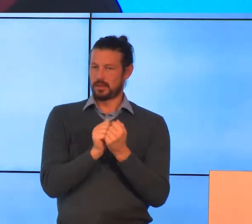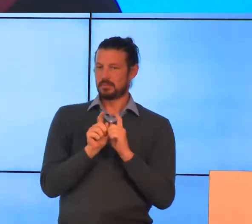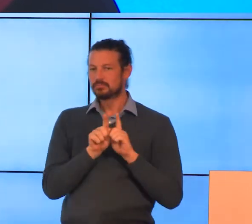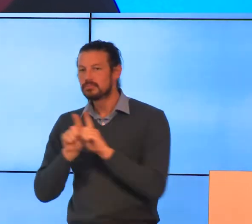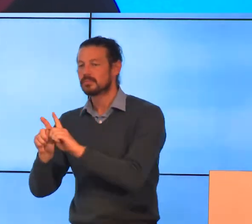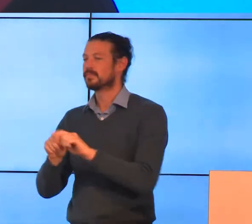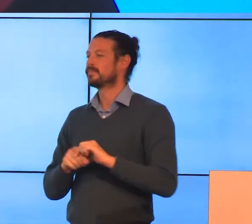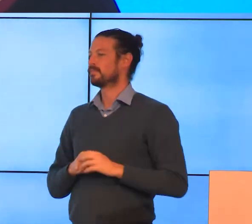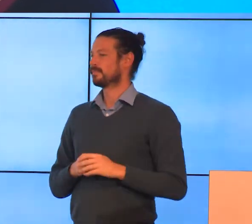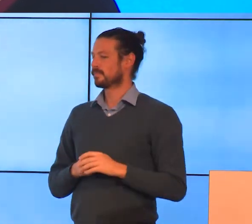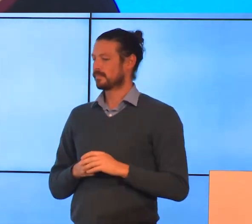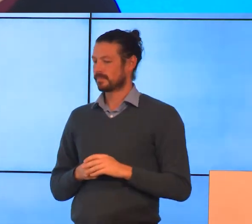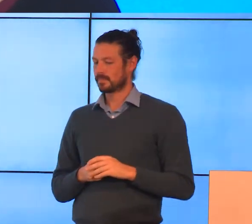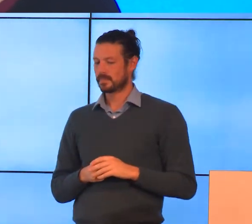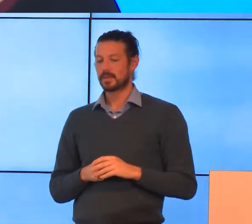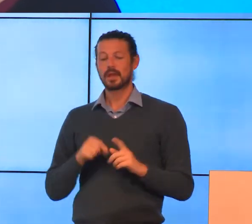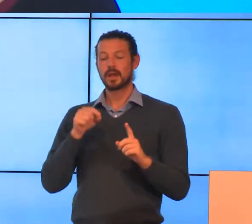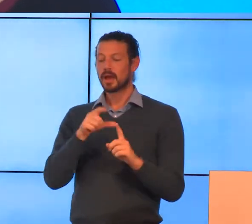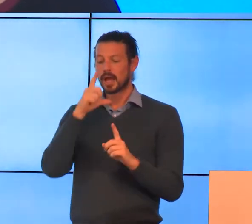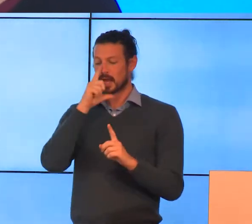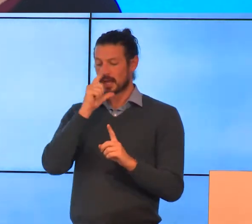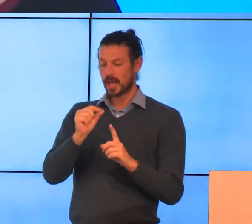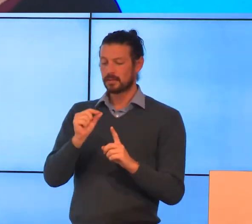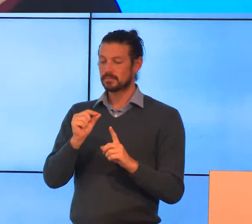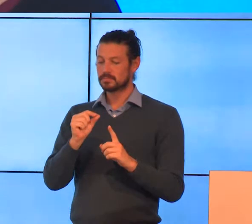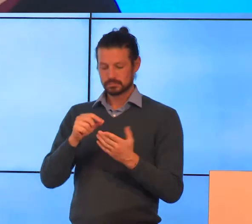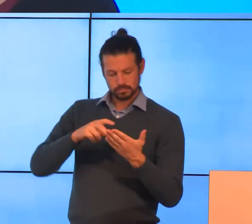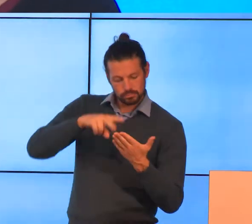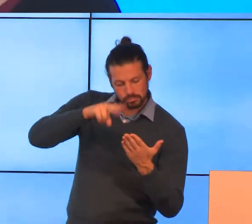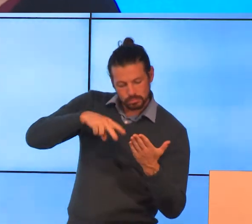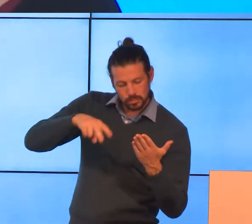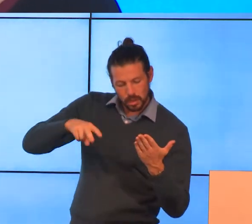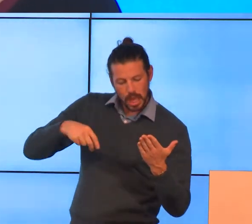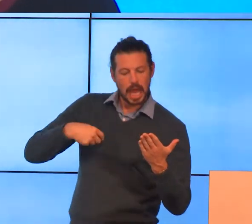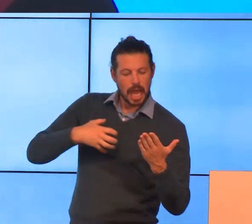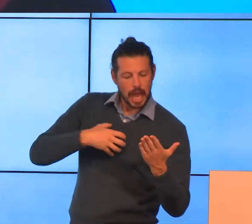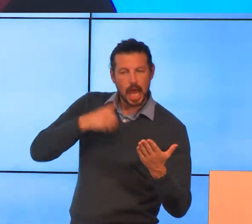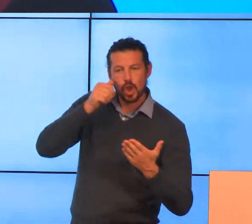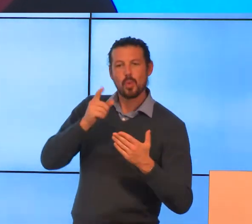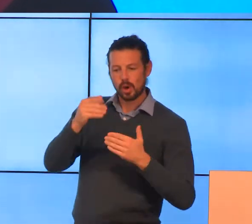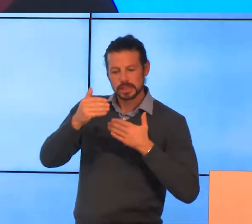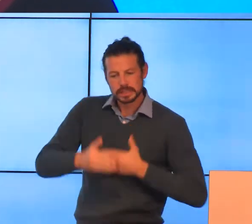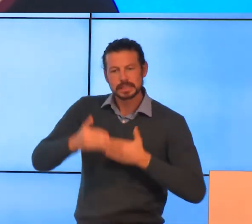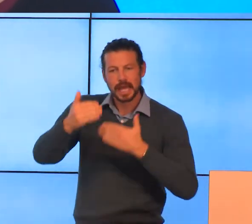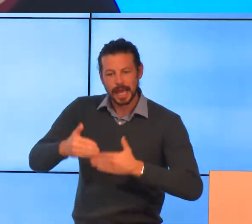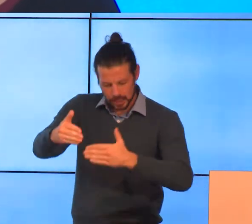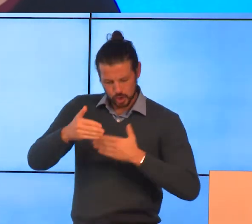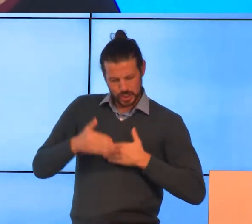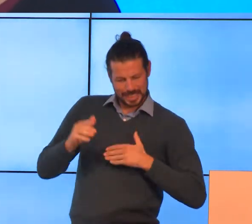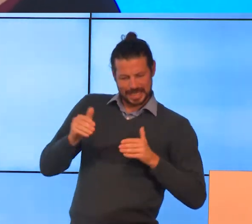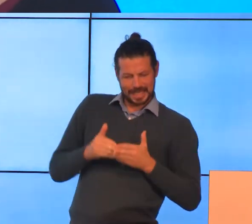they can go through DSP and Me to know what's happening now and what happens next.